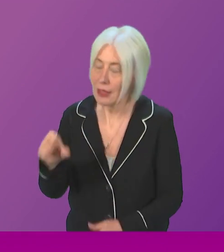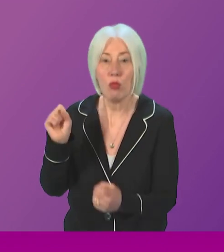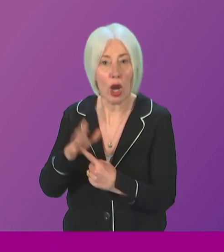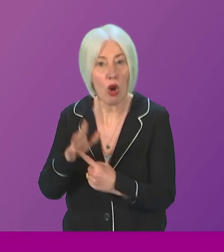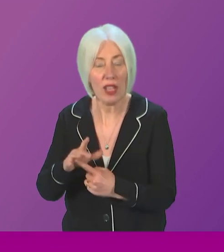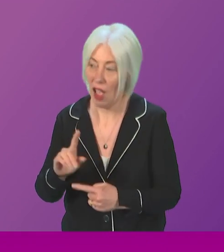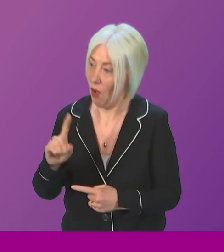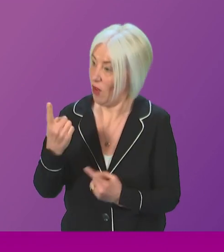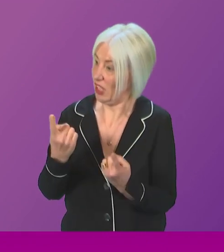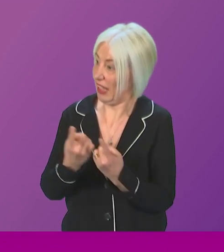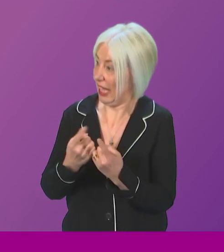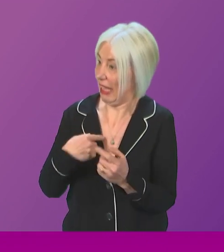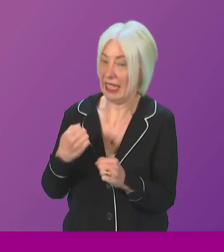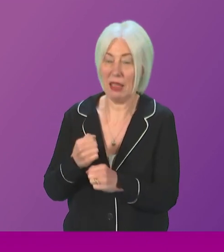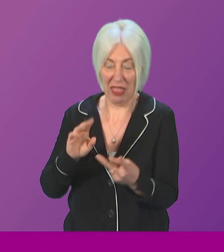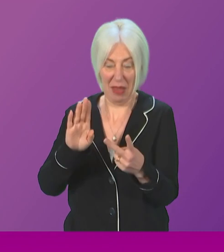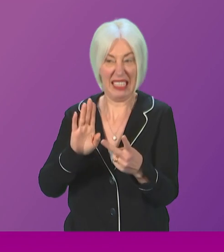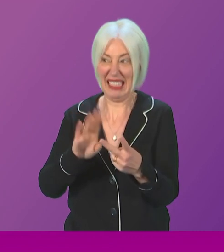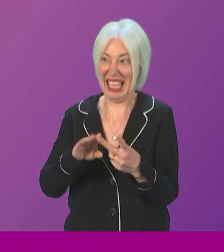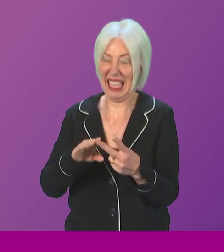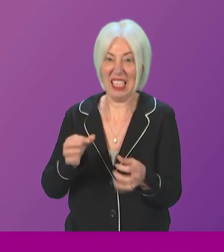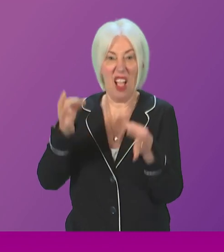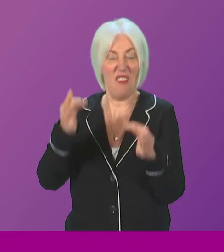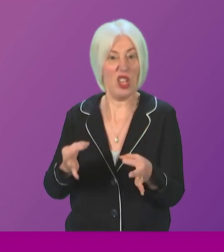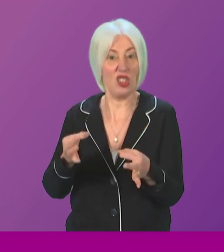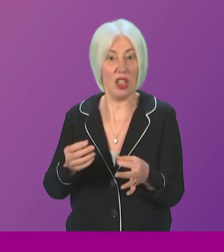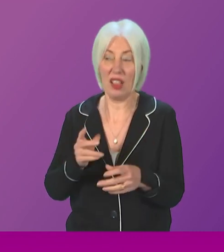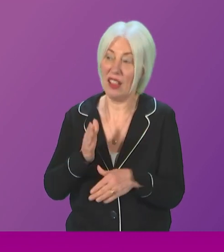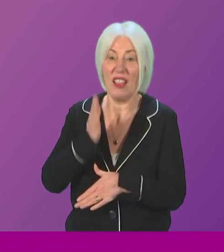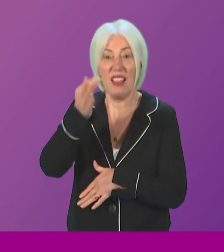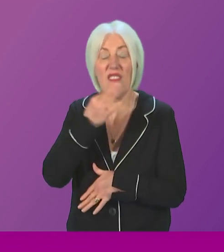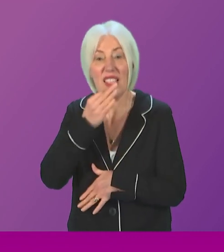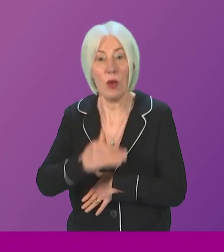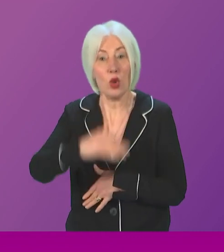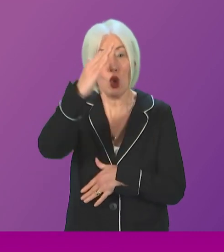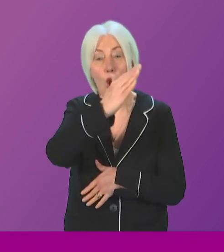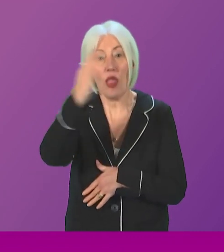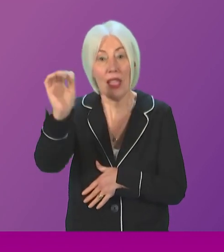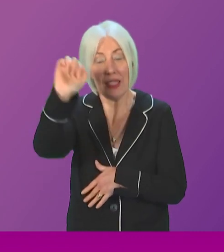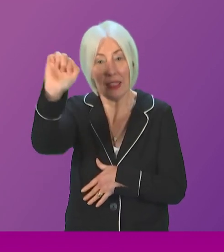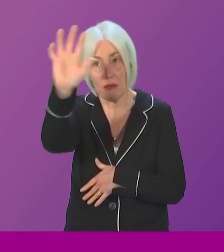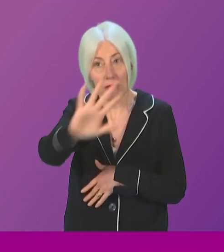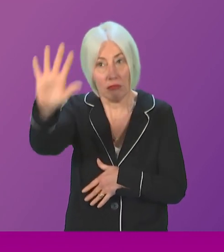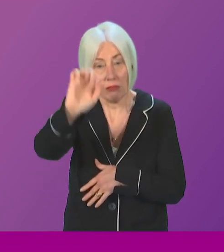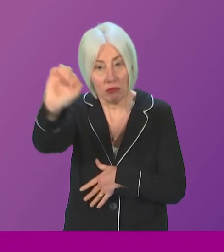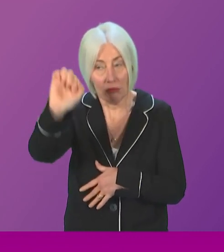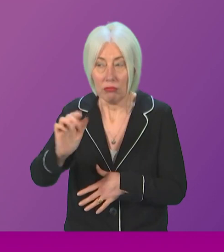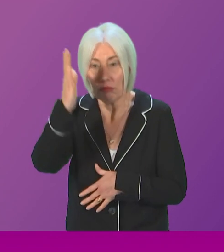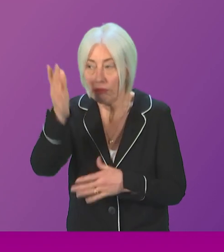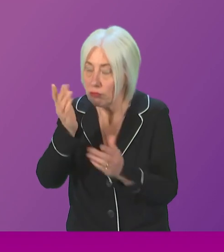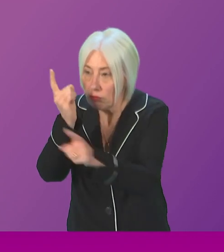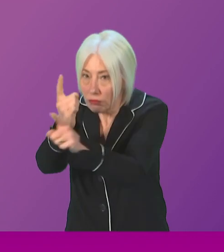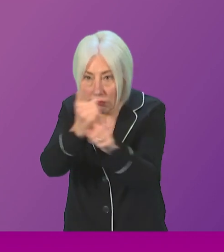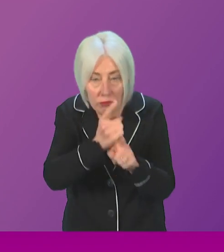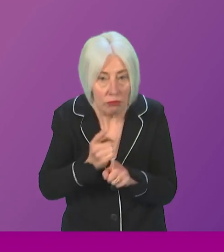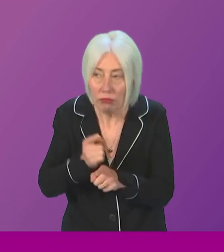first things I did, I think on my second official visit as First Minister, I went to the North-East of Scotland and I spoke to those